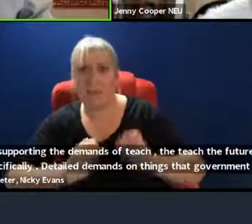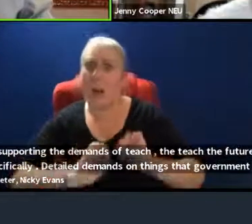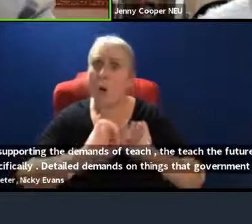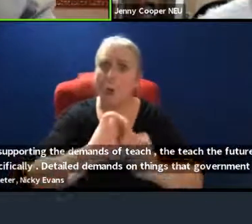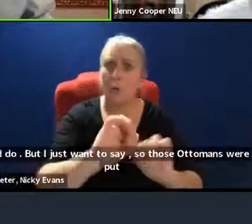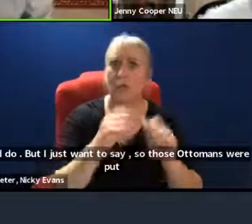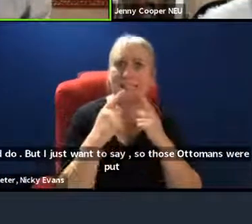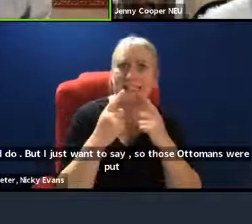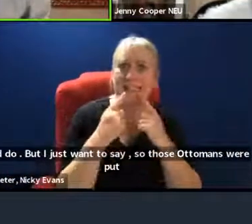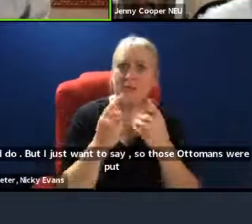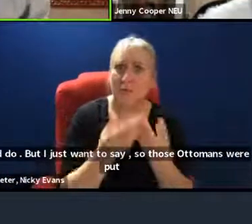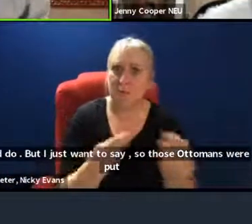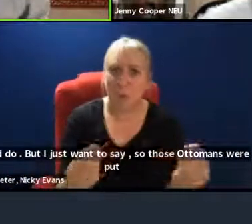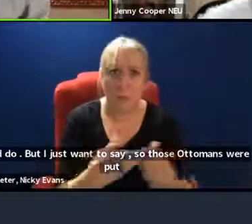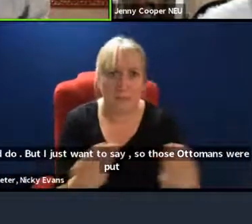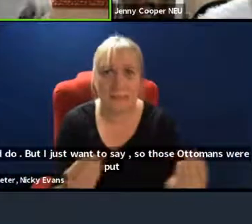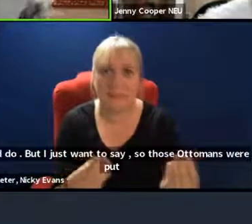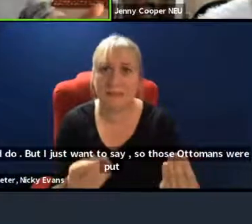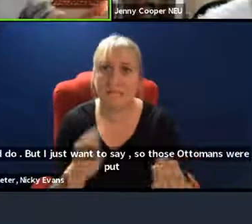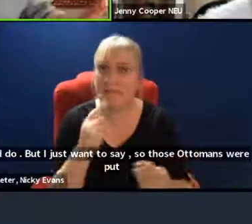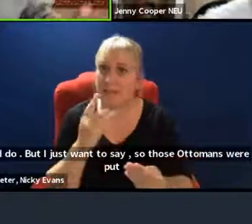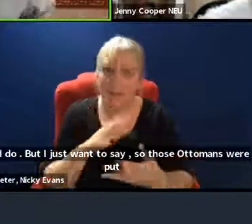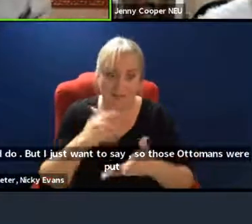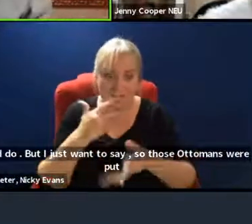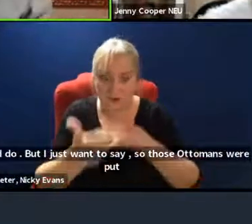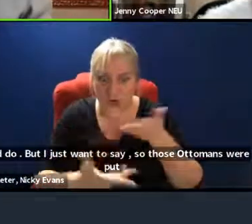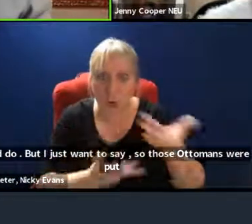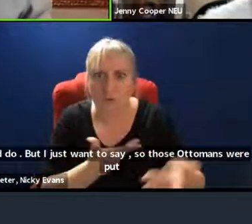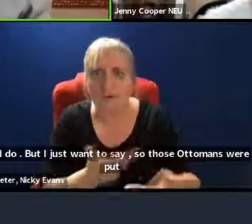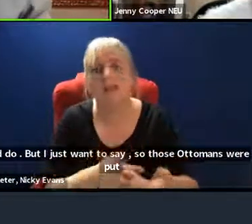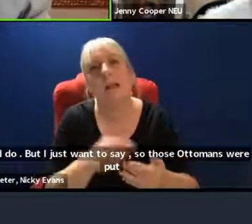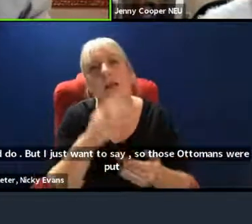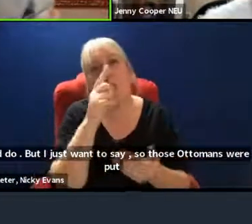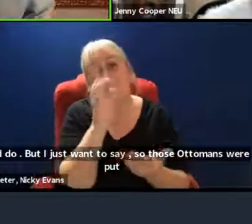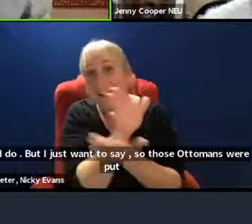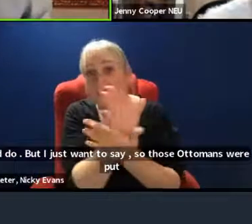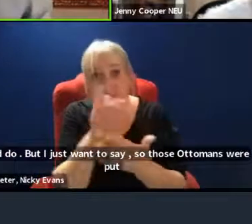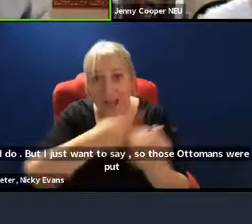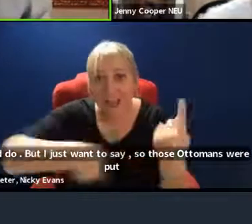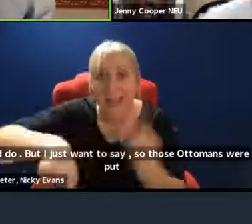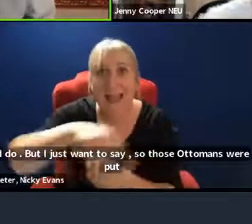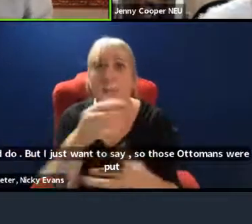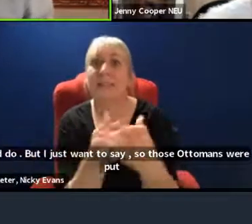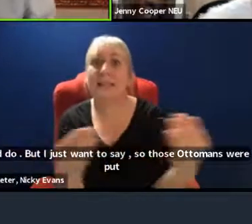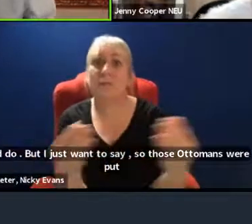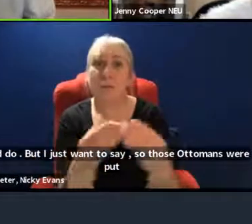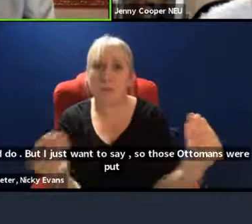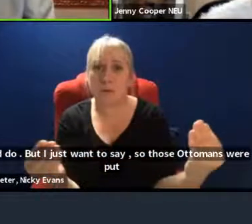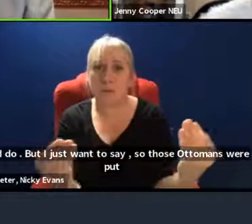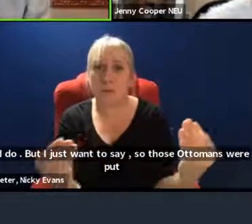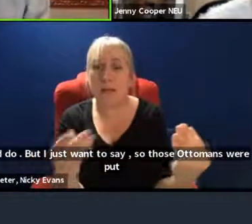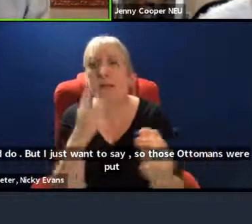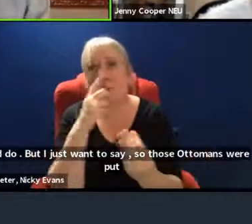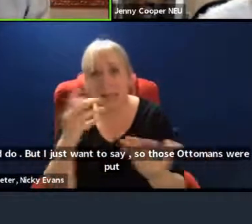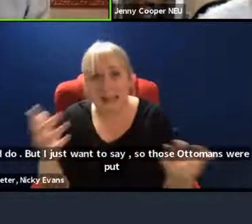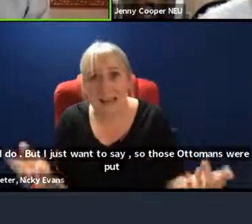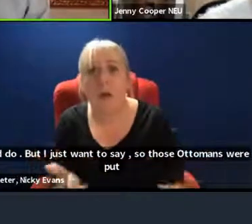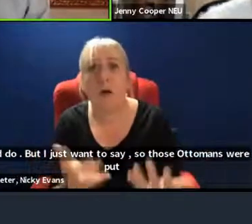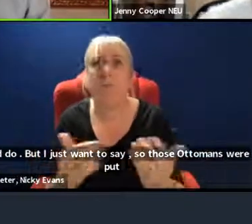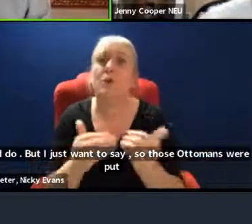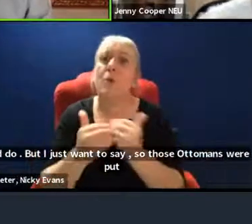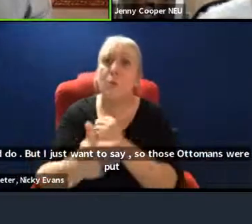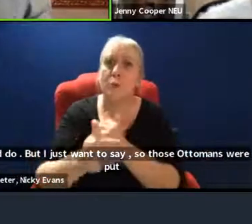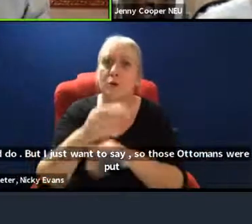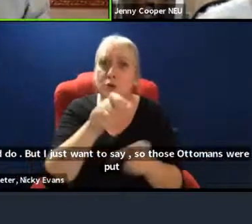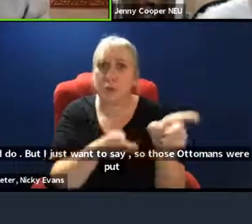their classes. They've got stories to tell. We can share the materials. We can use that to encourage more students to